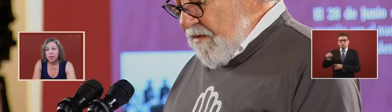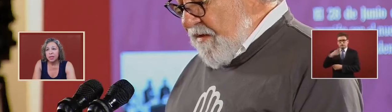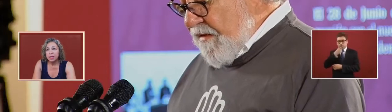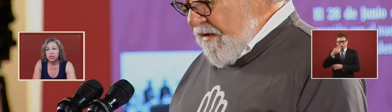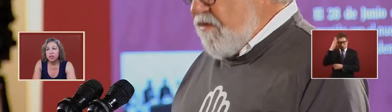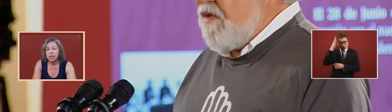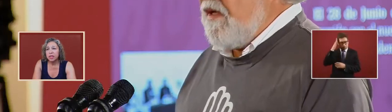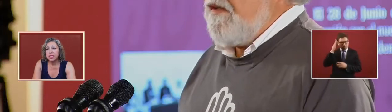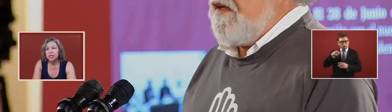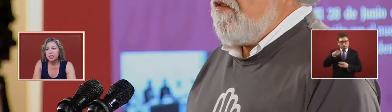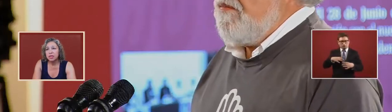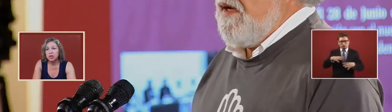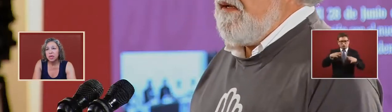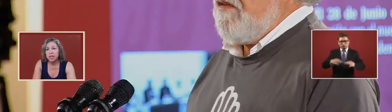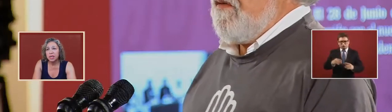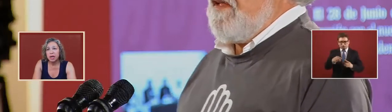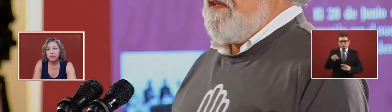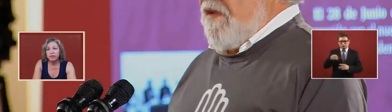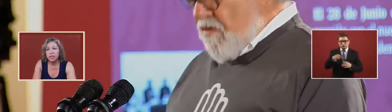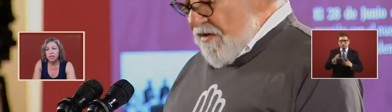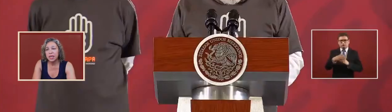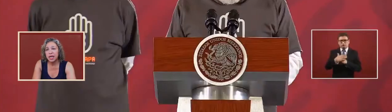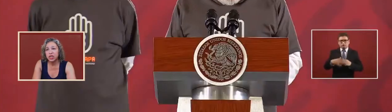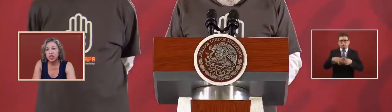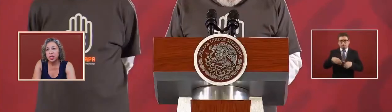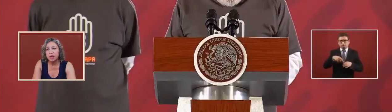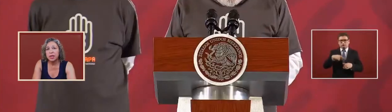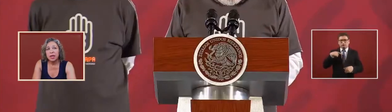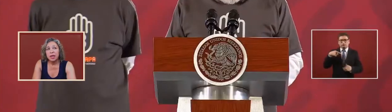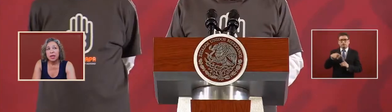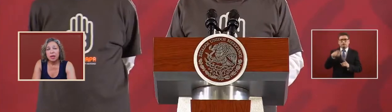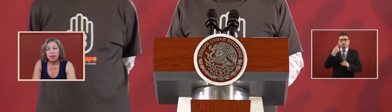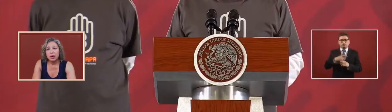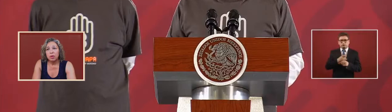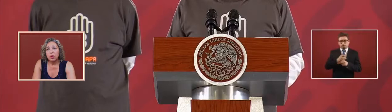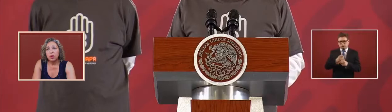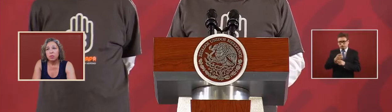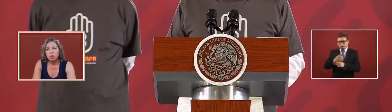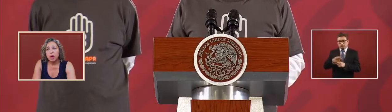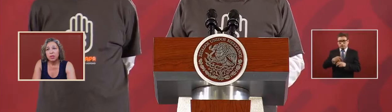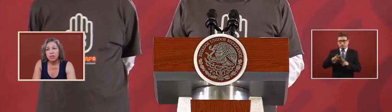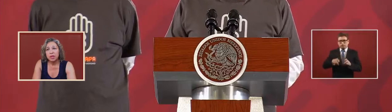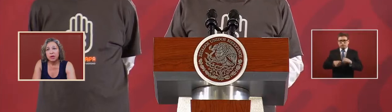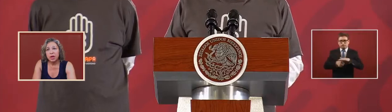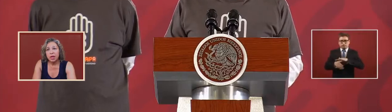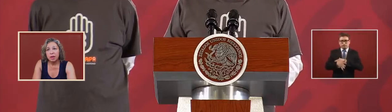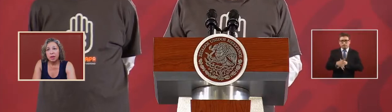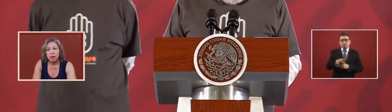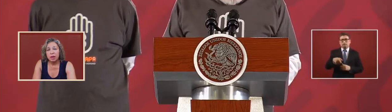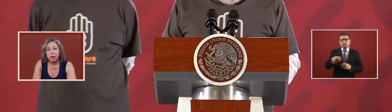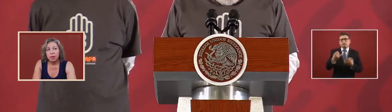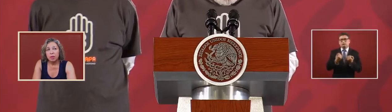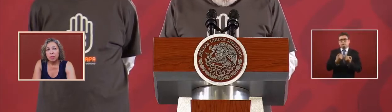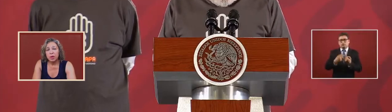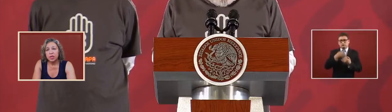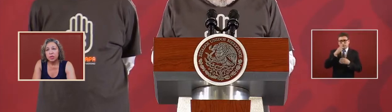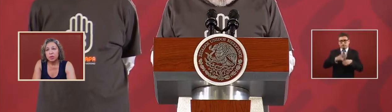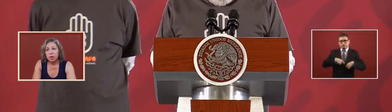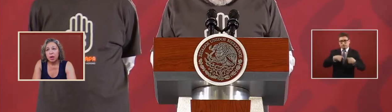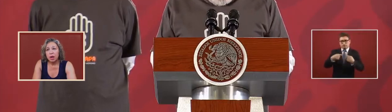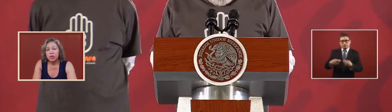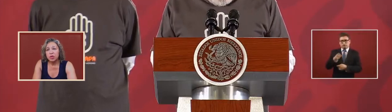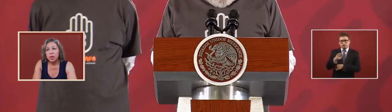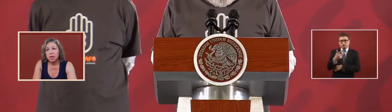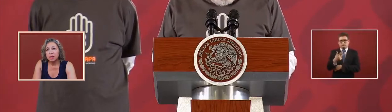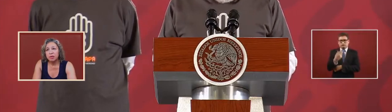agreement so that this unit of investigation would posteriorly would which